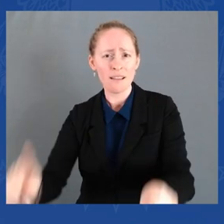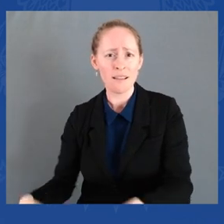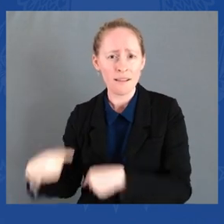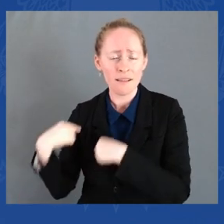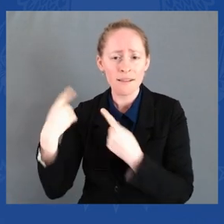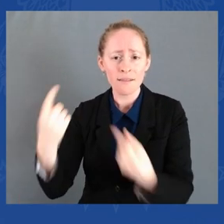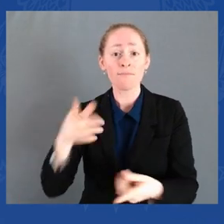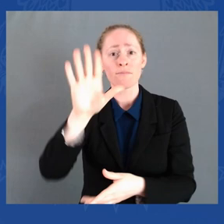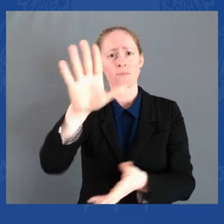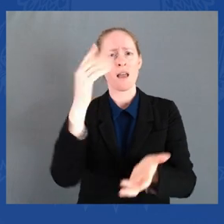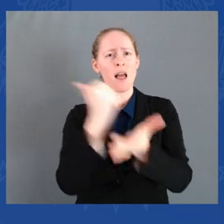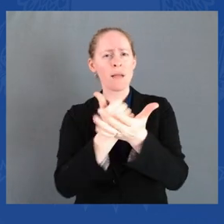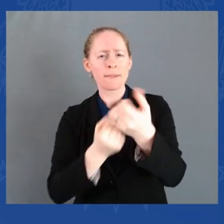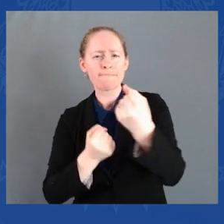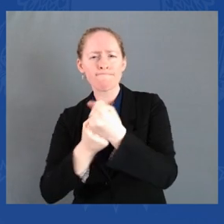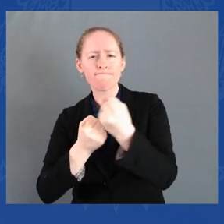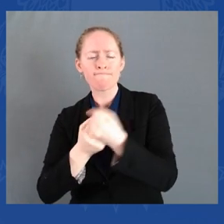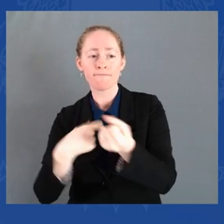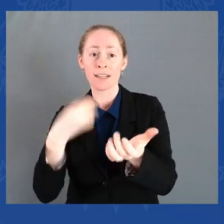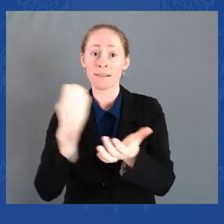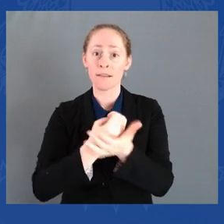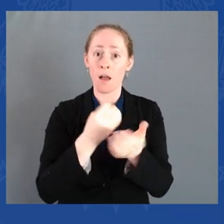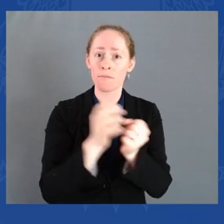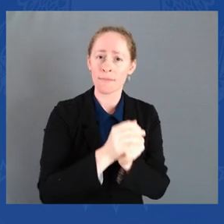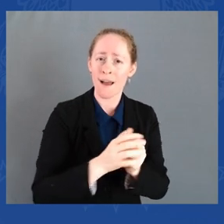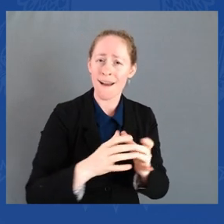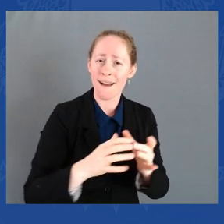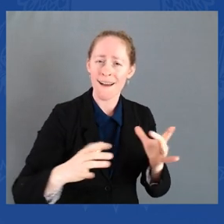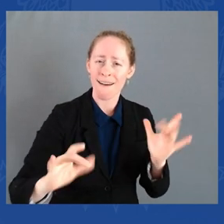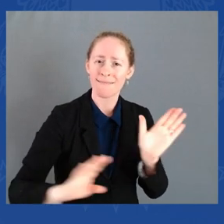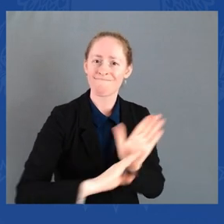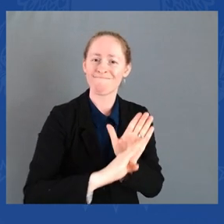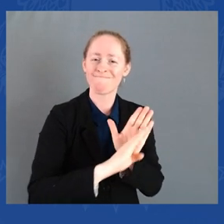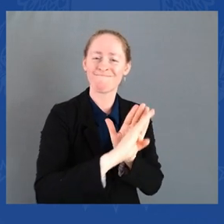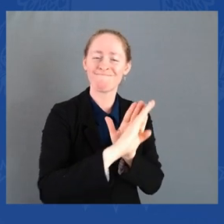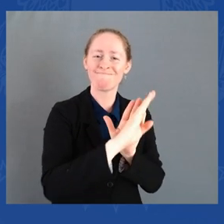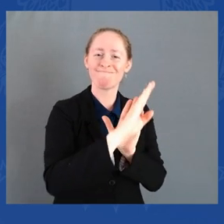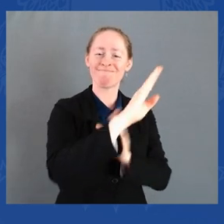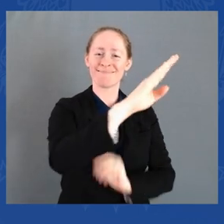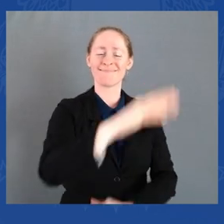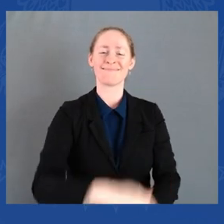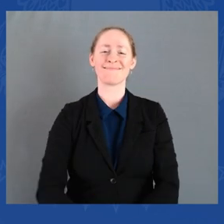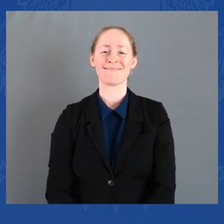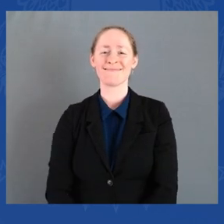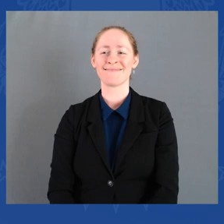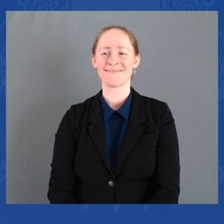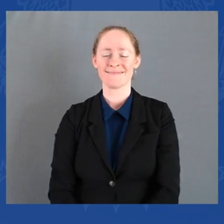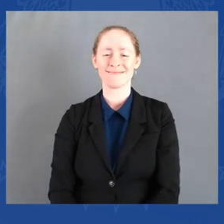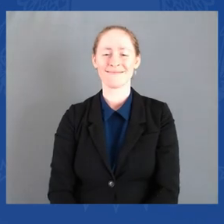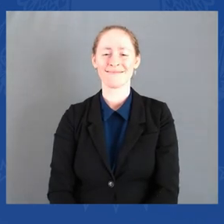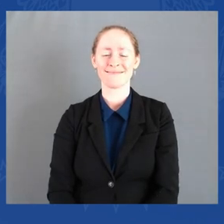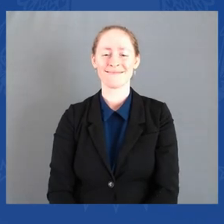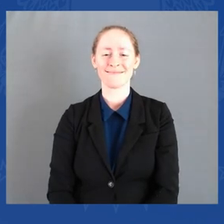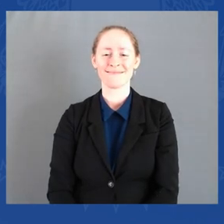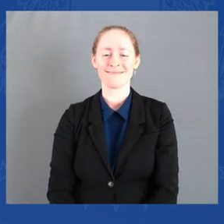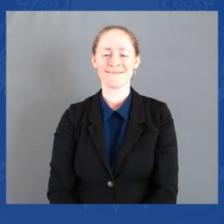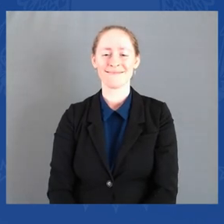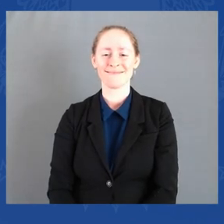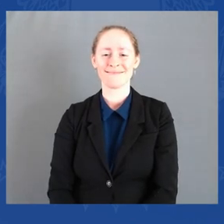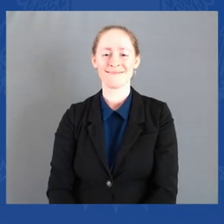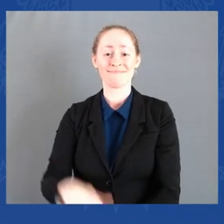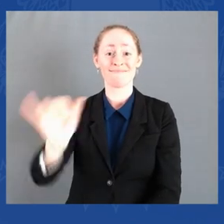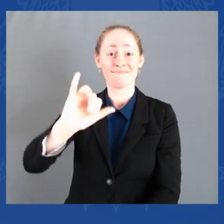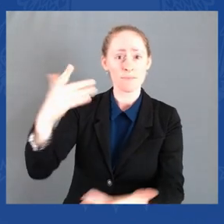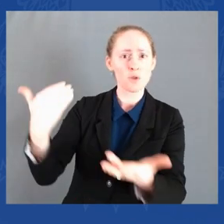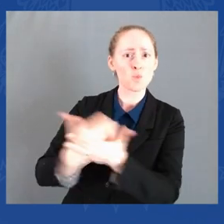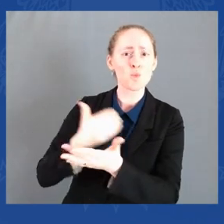office, to 3.1 percent for Asian Americans. Entrepreneurships in the community, with you all has risen